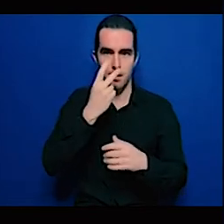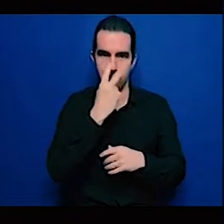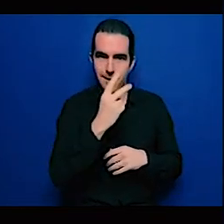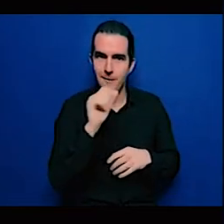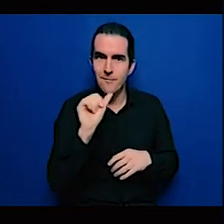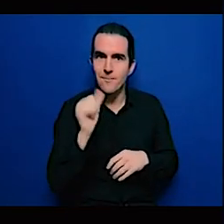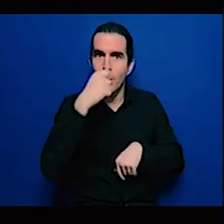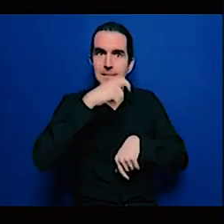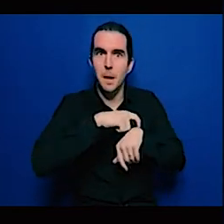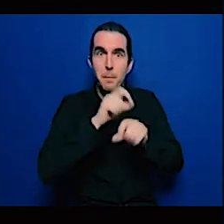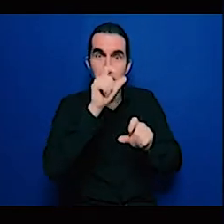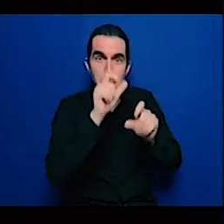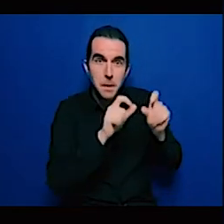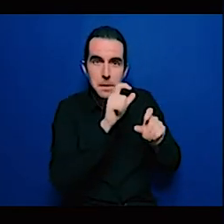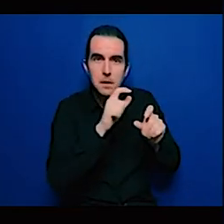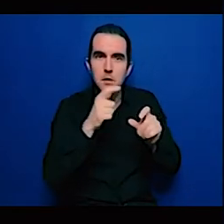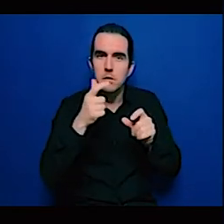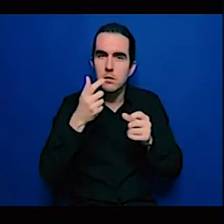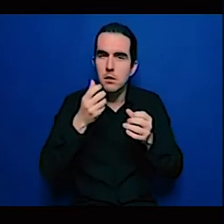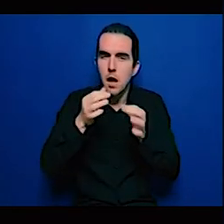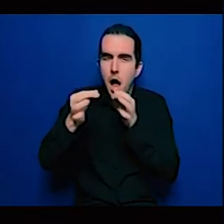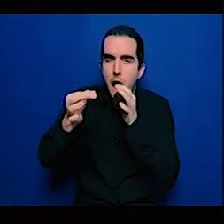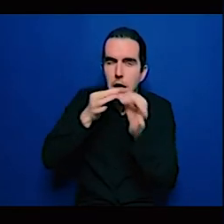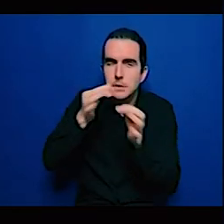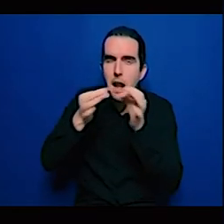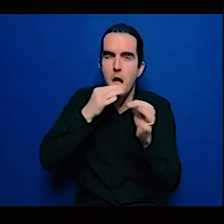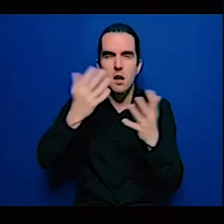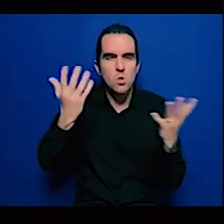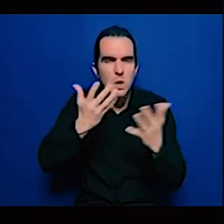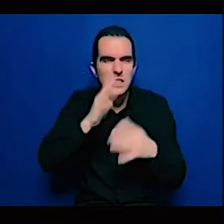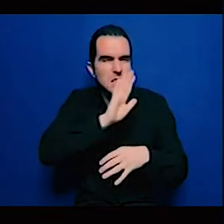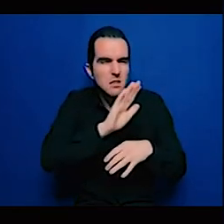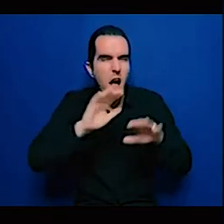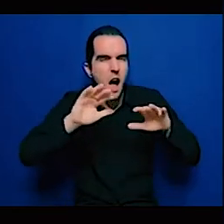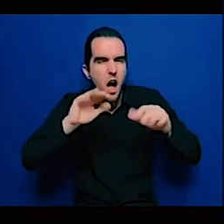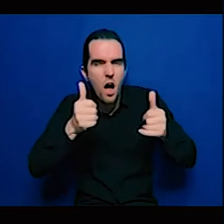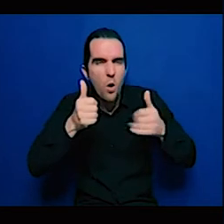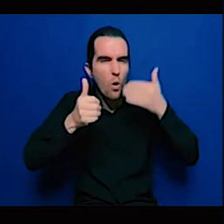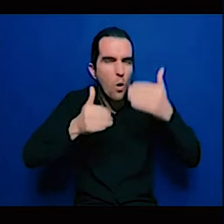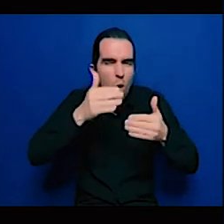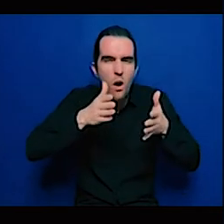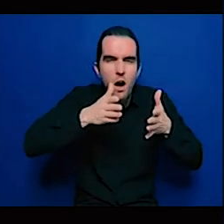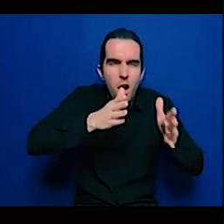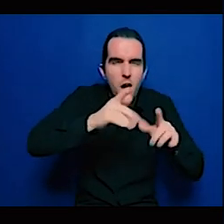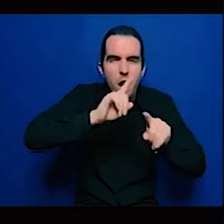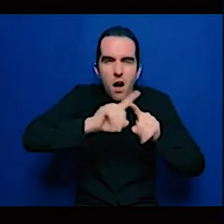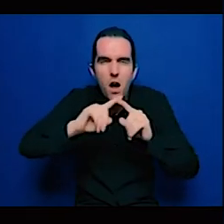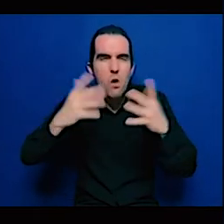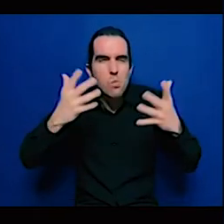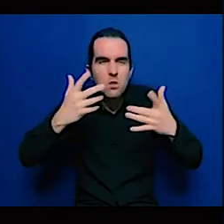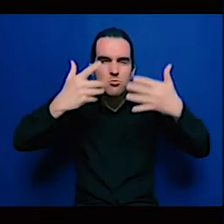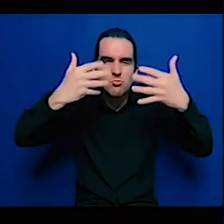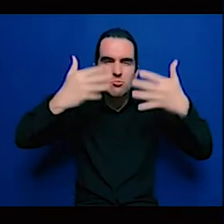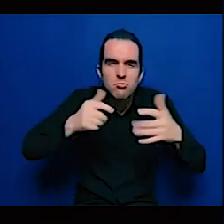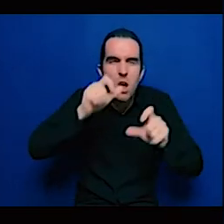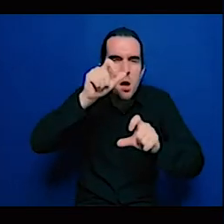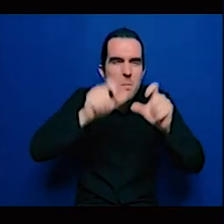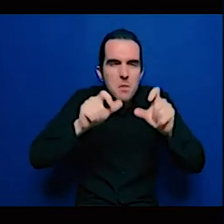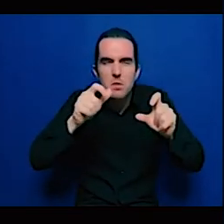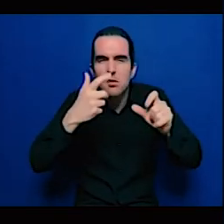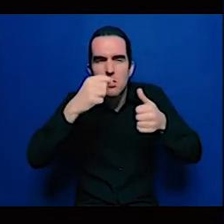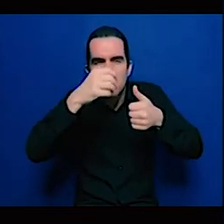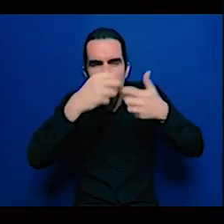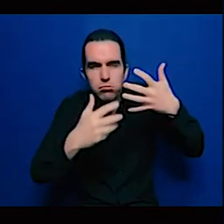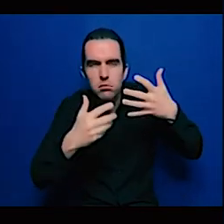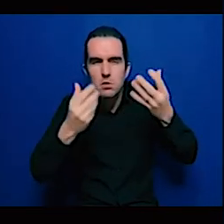certain things are being agreed to and certain things are being potentially adopted but on the other side no one knows why and no one